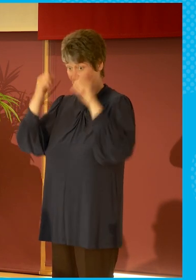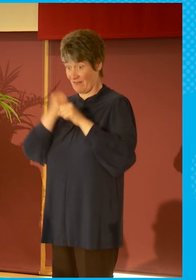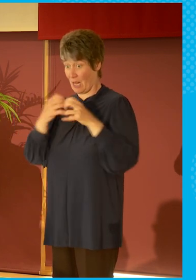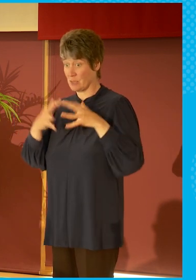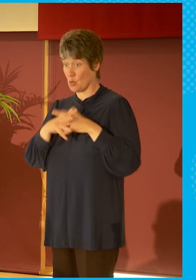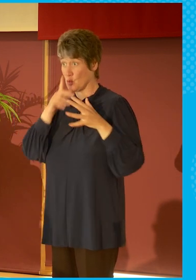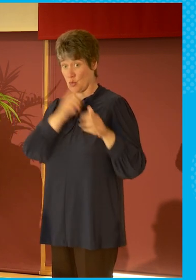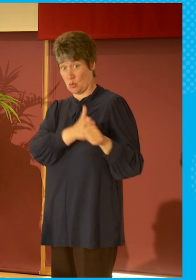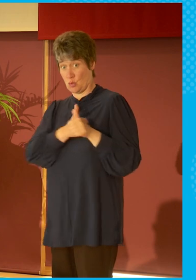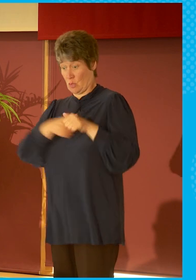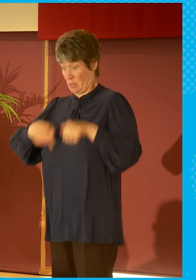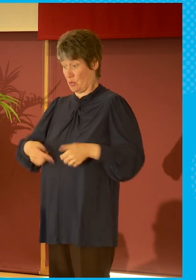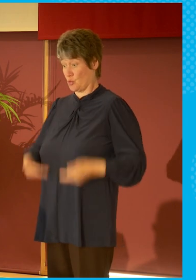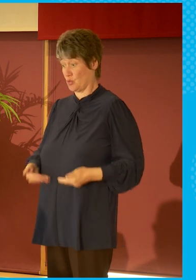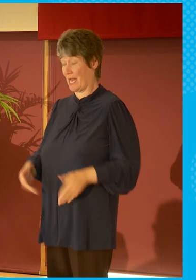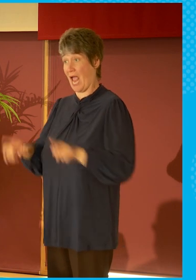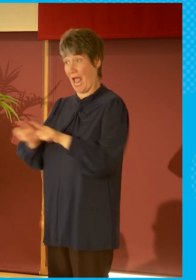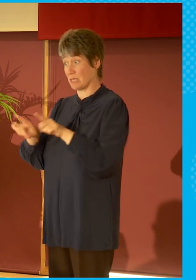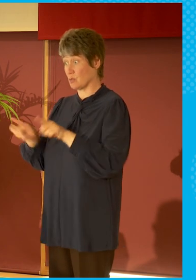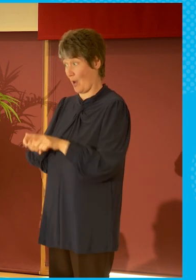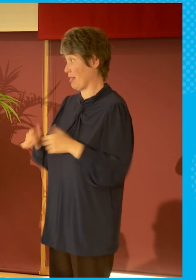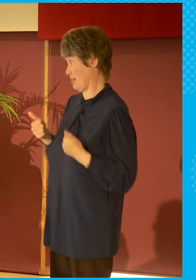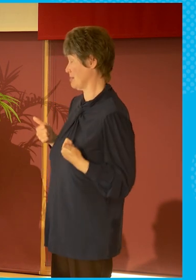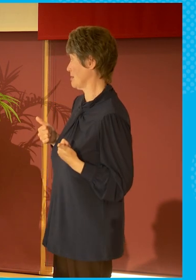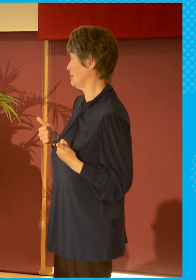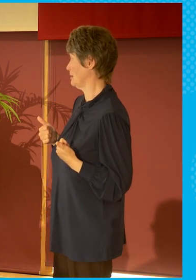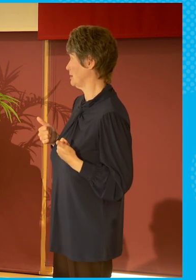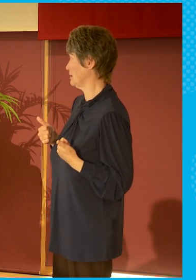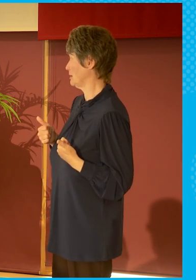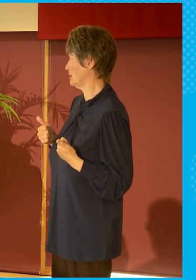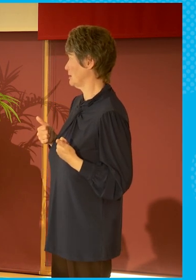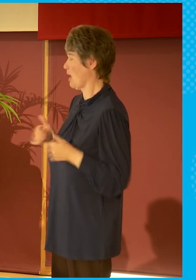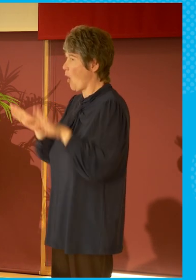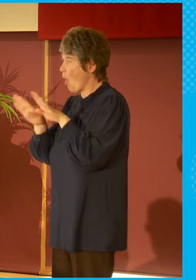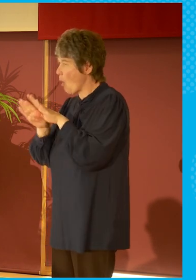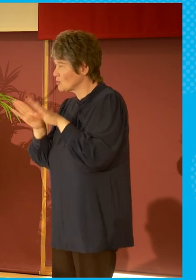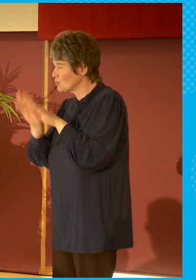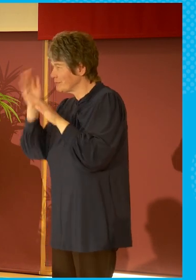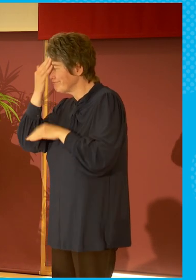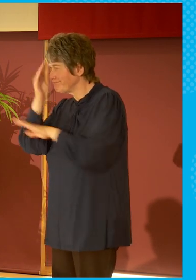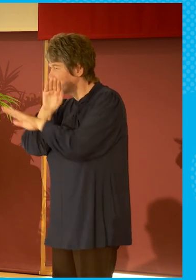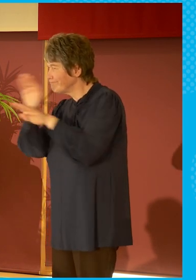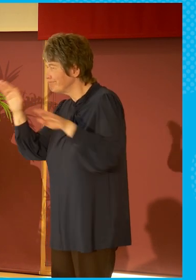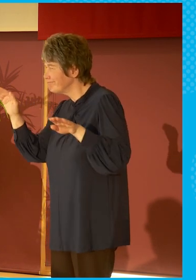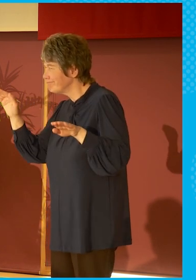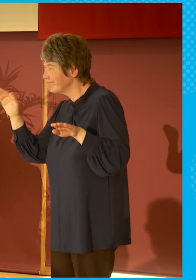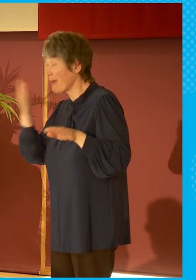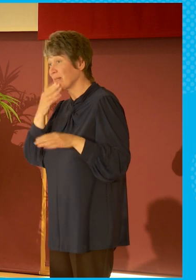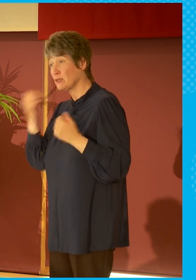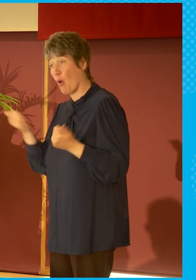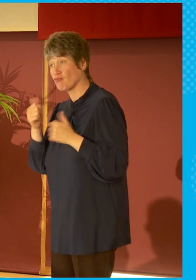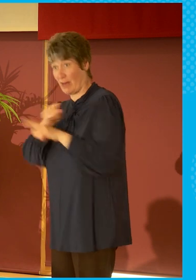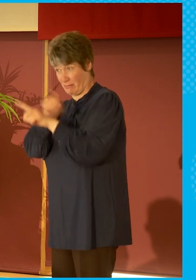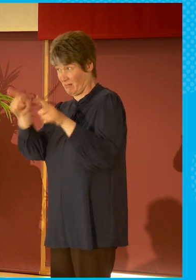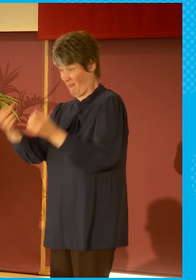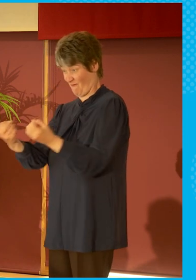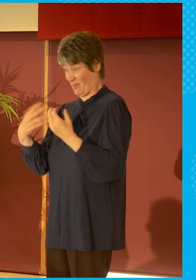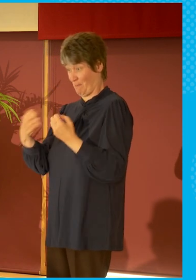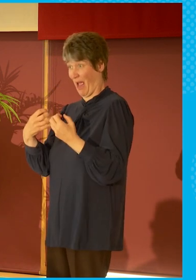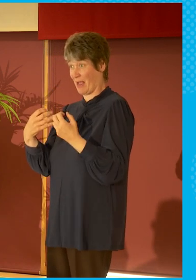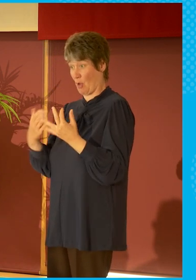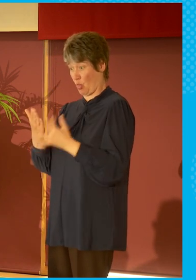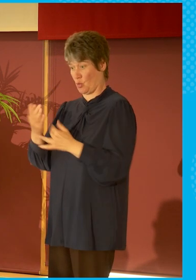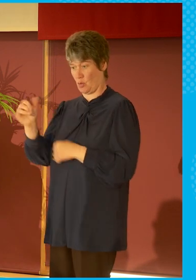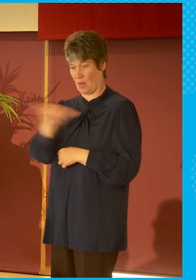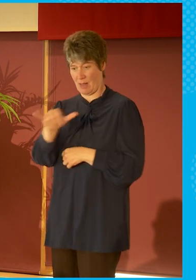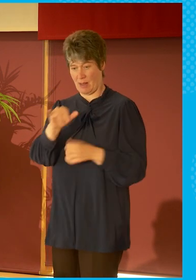to take part to take place today. Can also remind everyone to do, please give us some feedback through the EventVipe forms